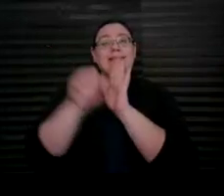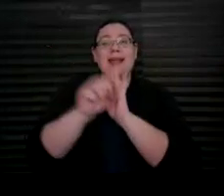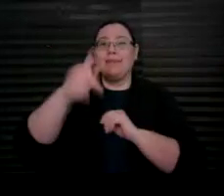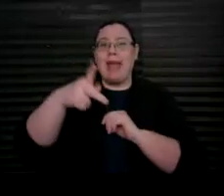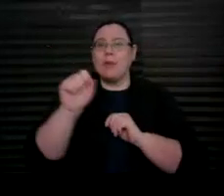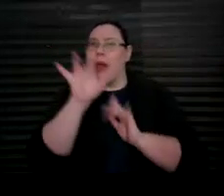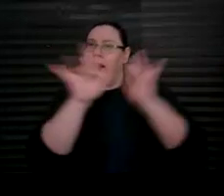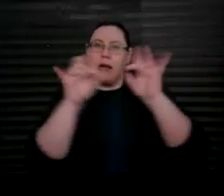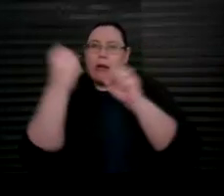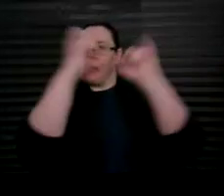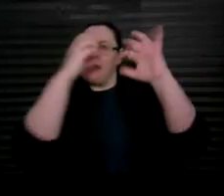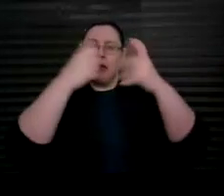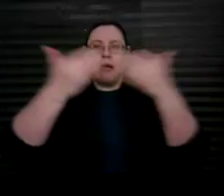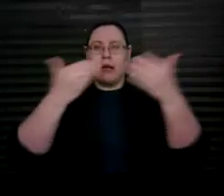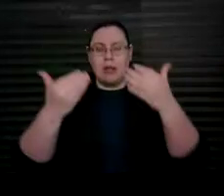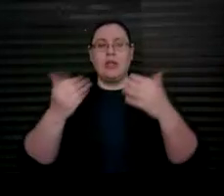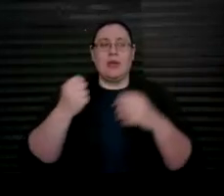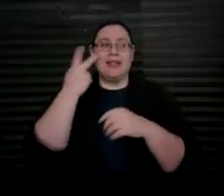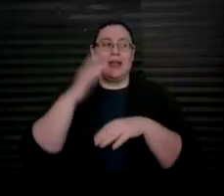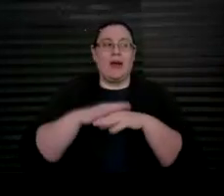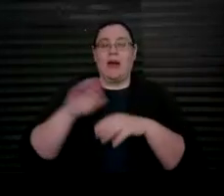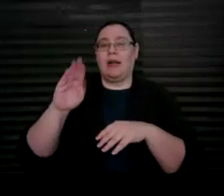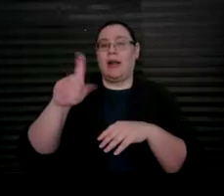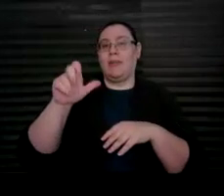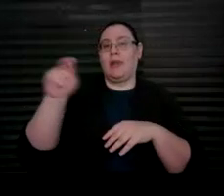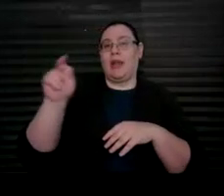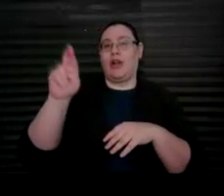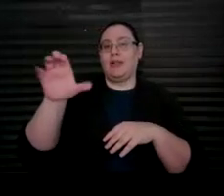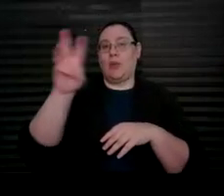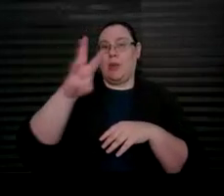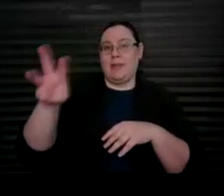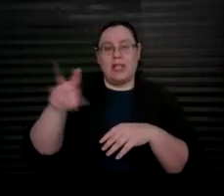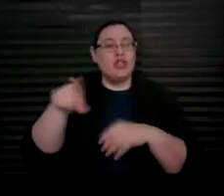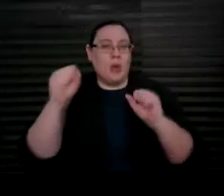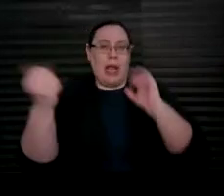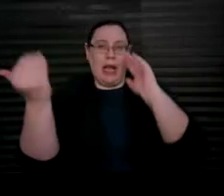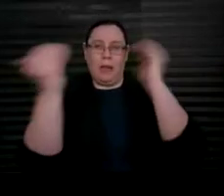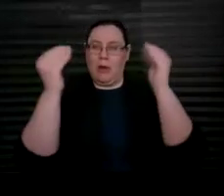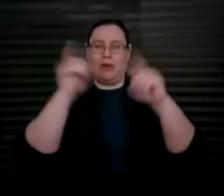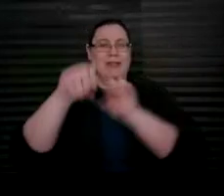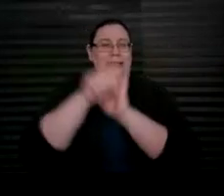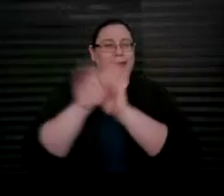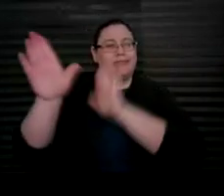on the ABLE NRC's website to compare state ABLE plans.